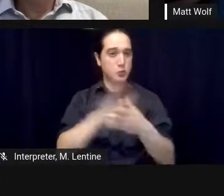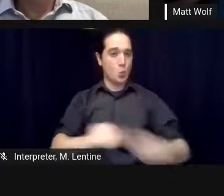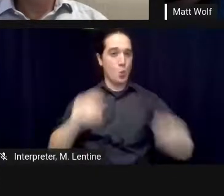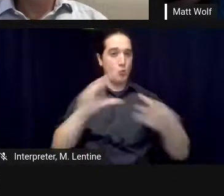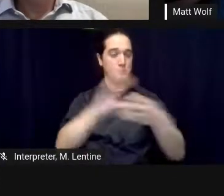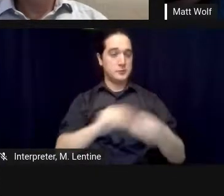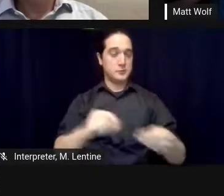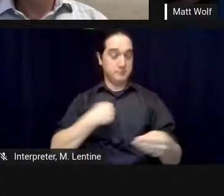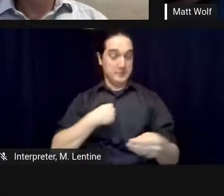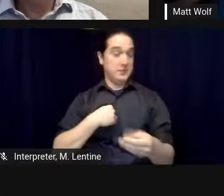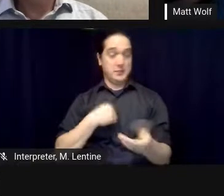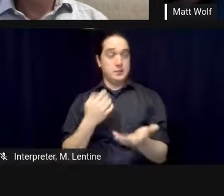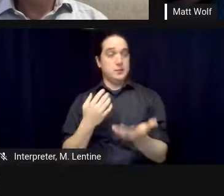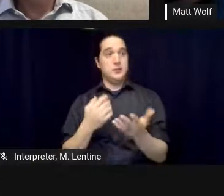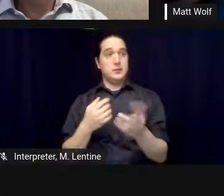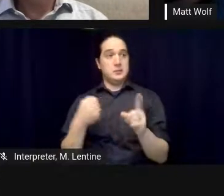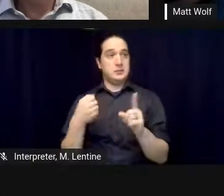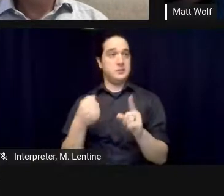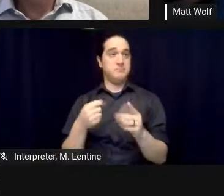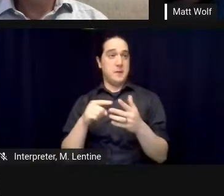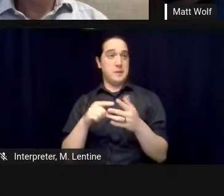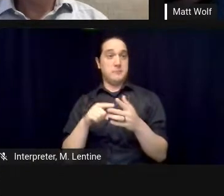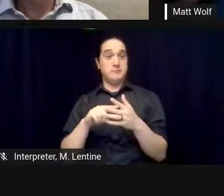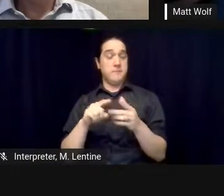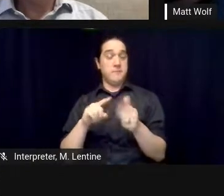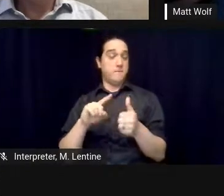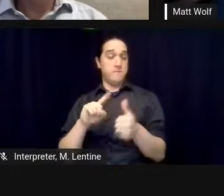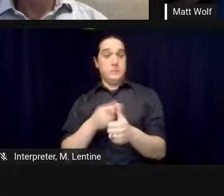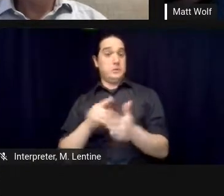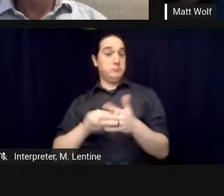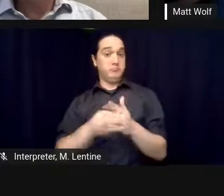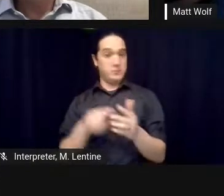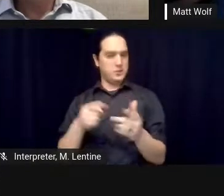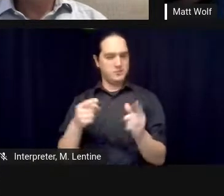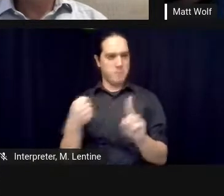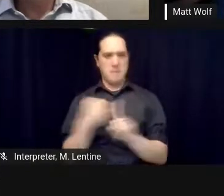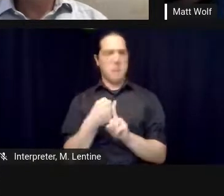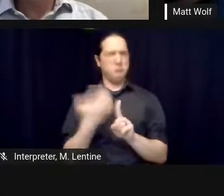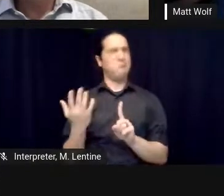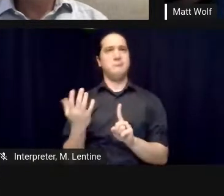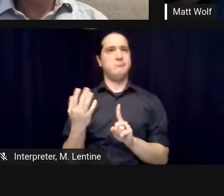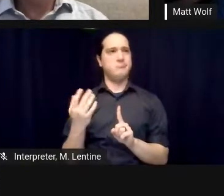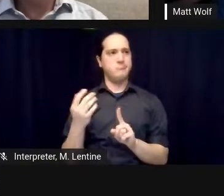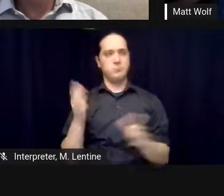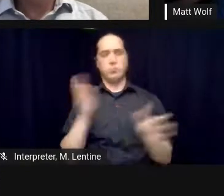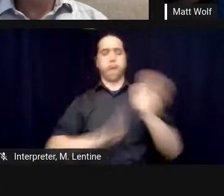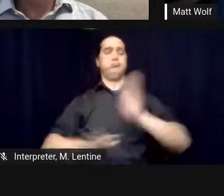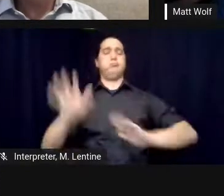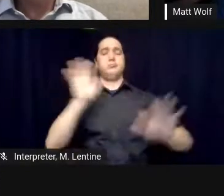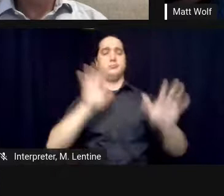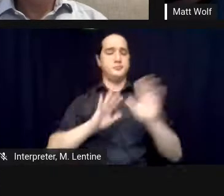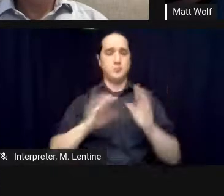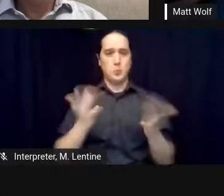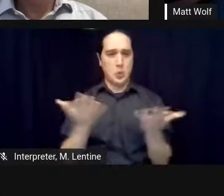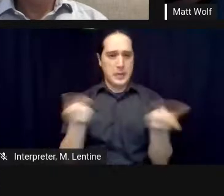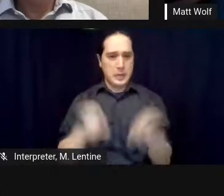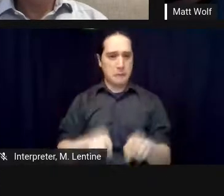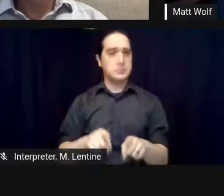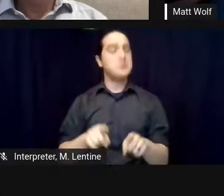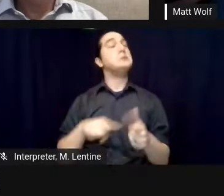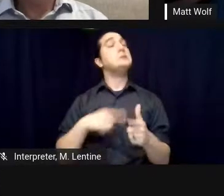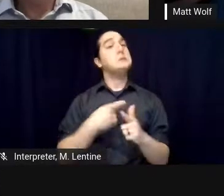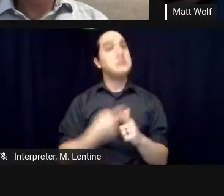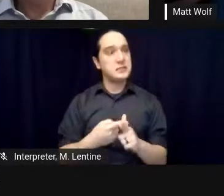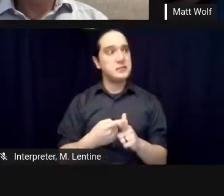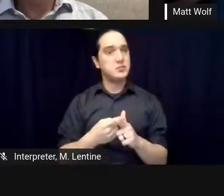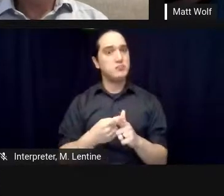understand what the story is so you know we spent a lot of time we made many trips to new mexico and other places spent a lot of